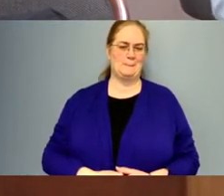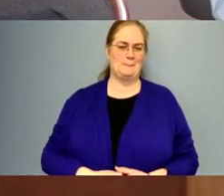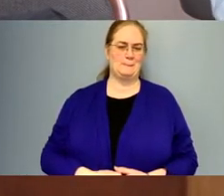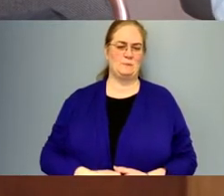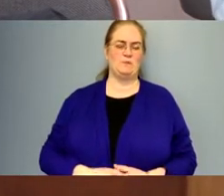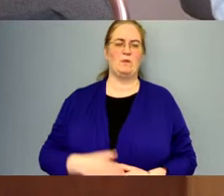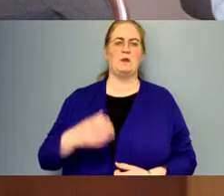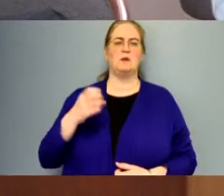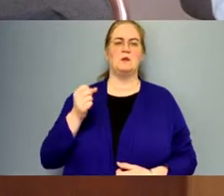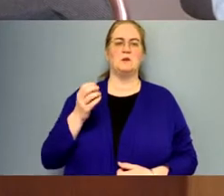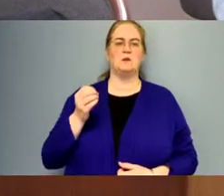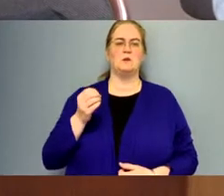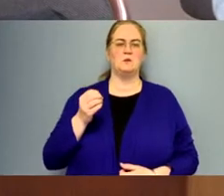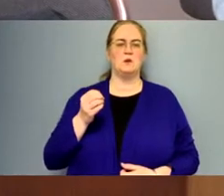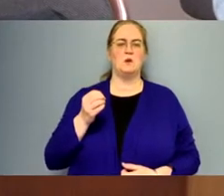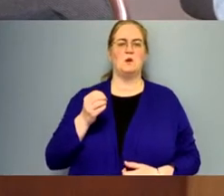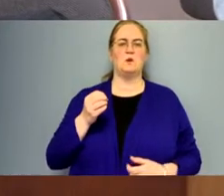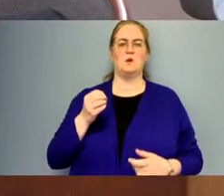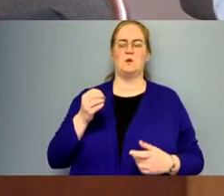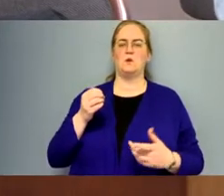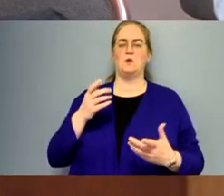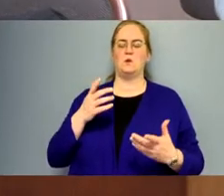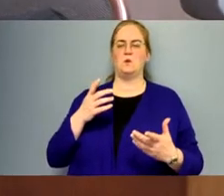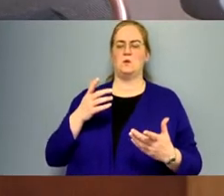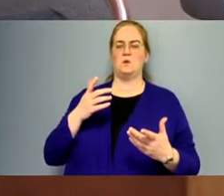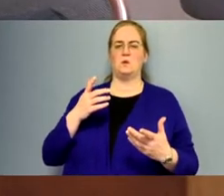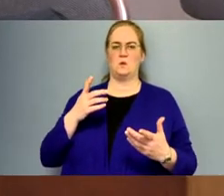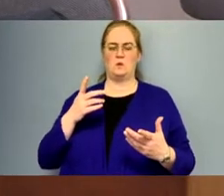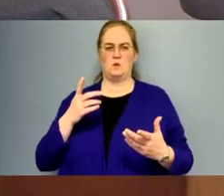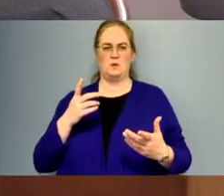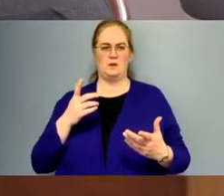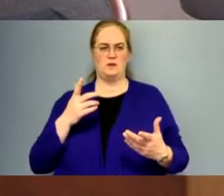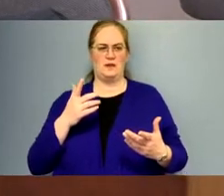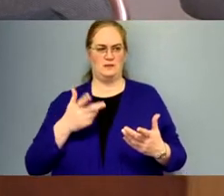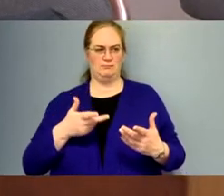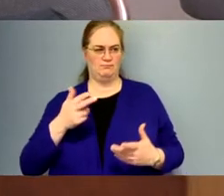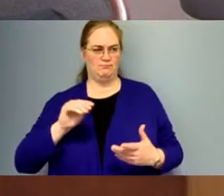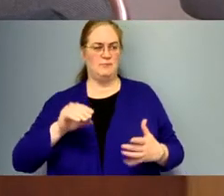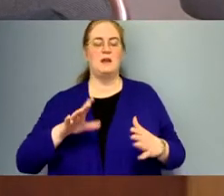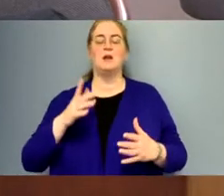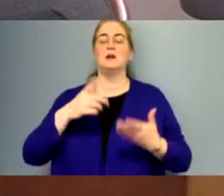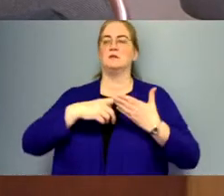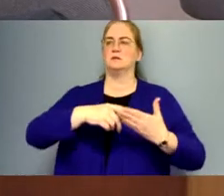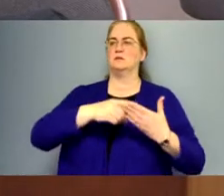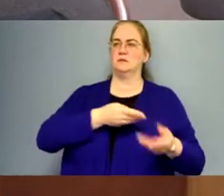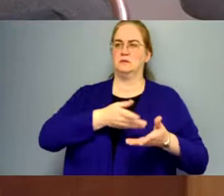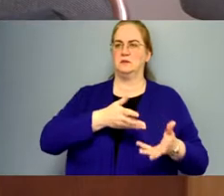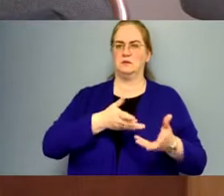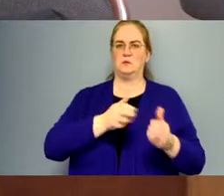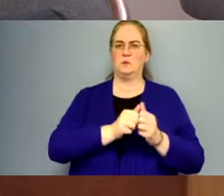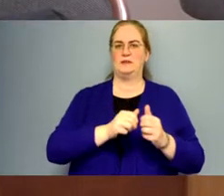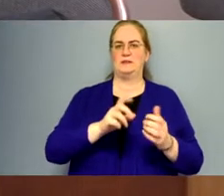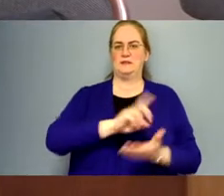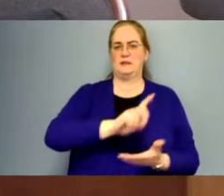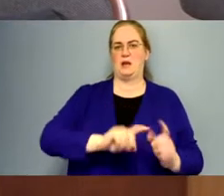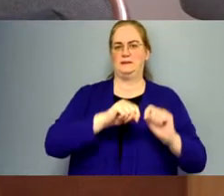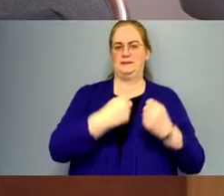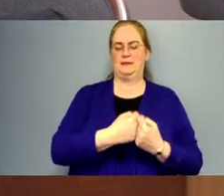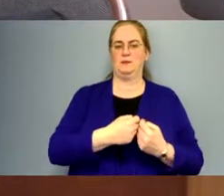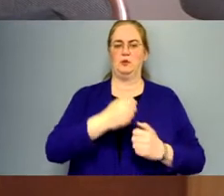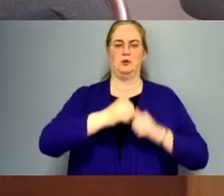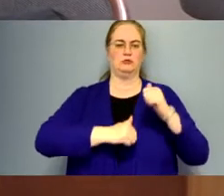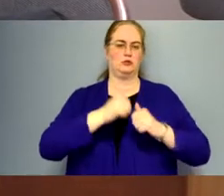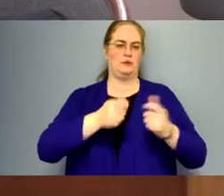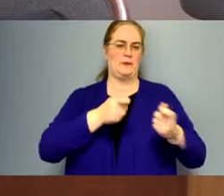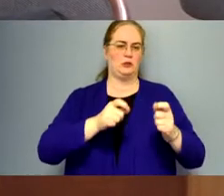So, uh, there was a lot of back and forth with, um, the design team on this, the, uh, construction management firm,